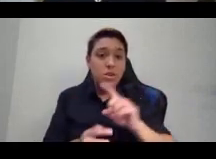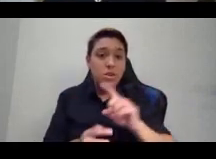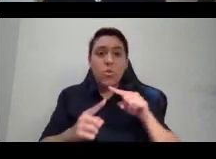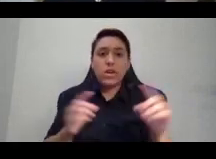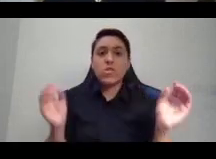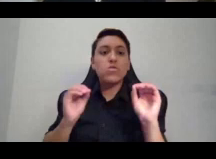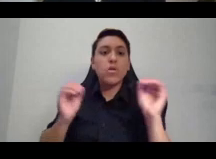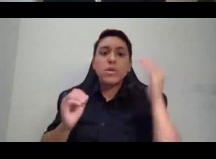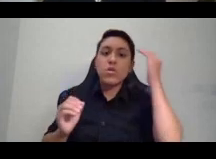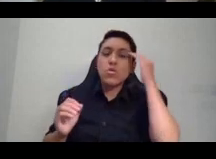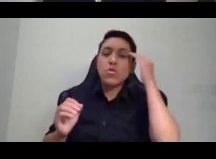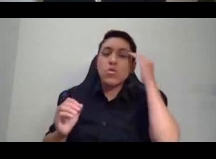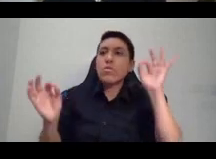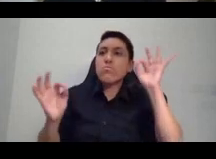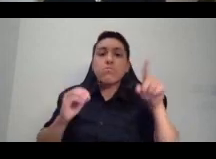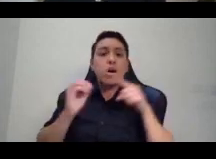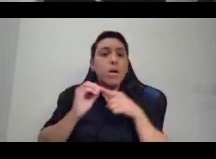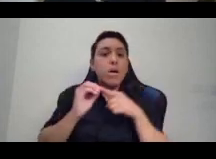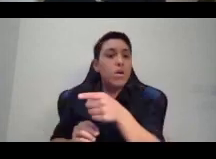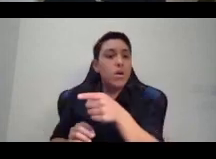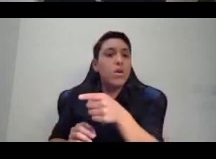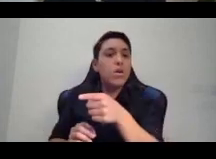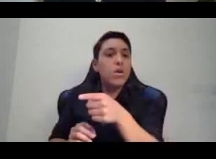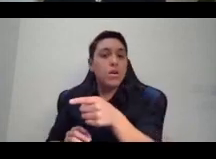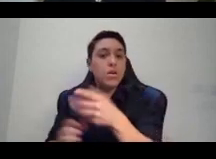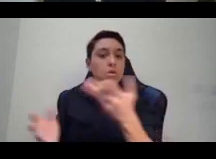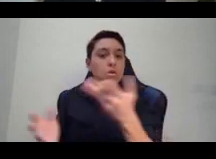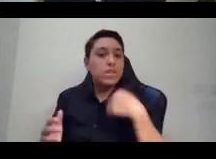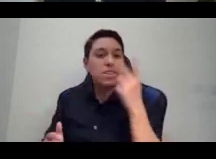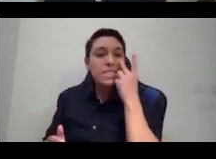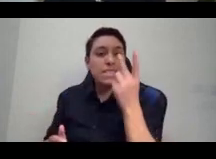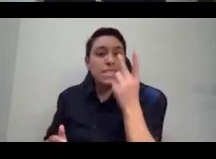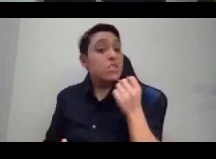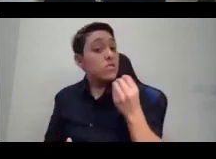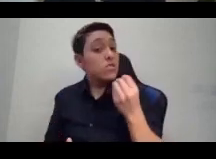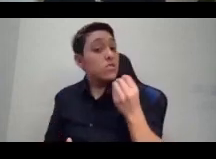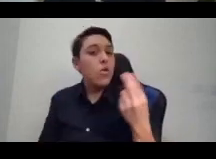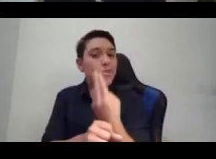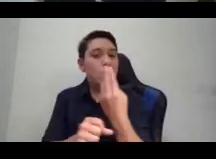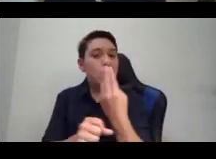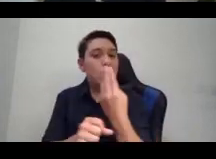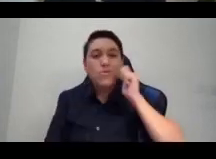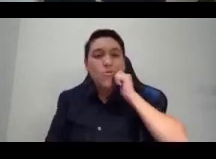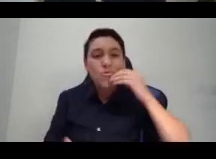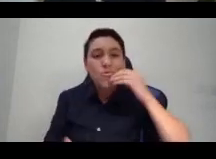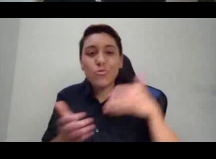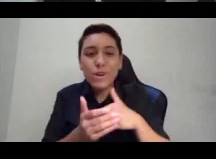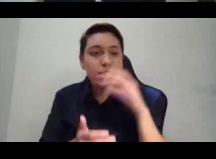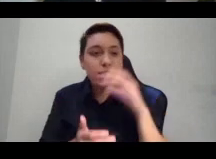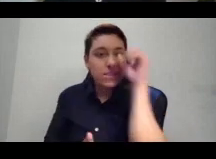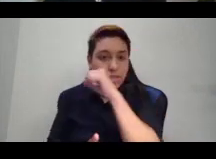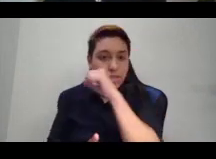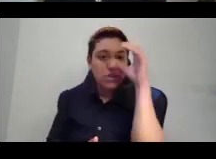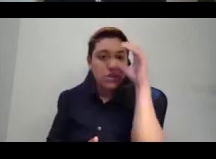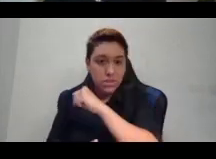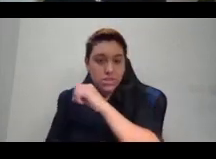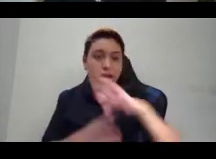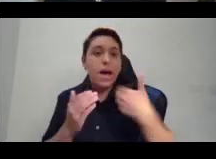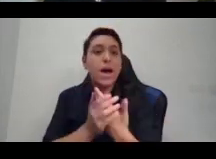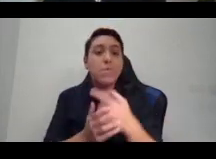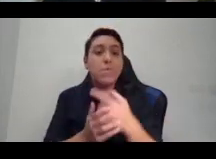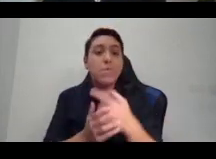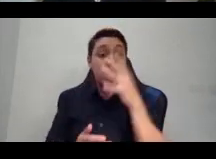besides what they saw. So all they could use was the racist assumptions about Black women and about Black femininity that